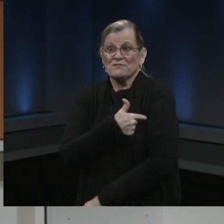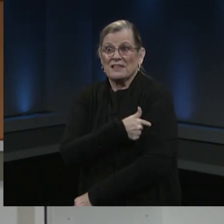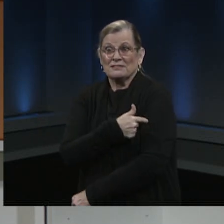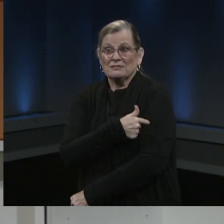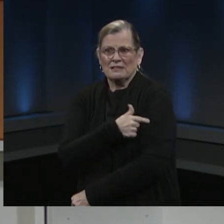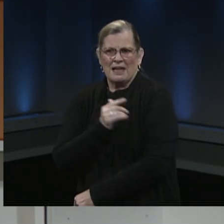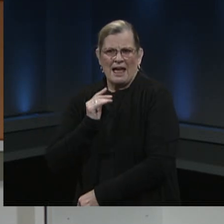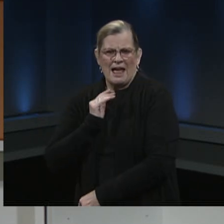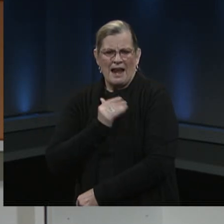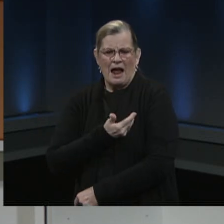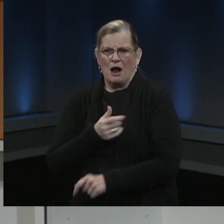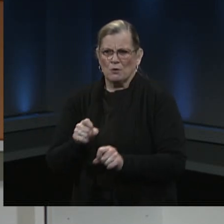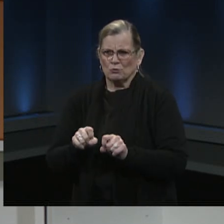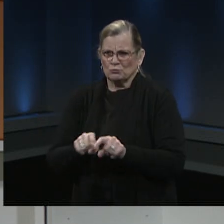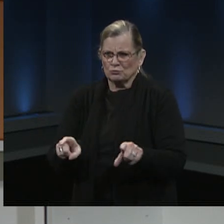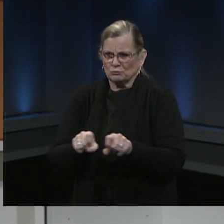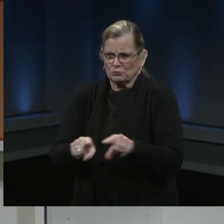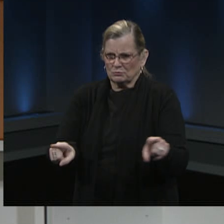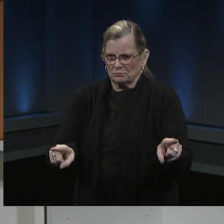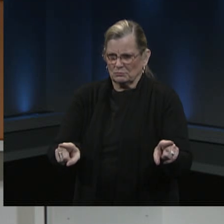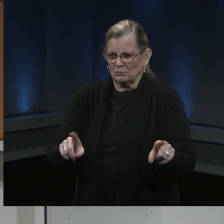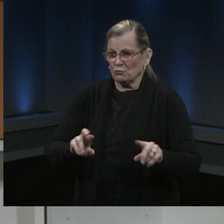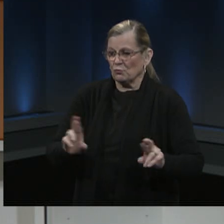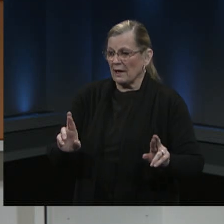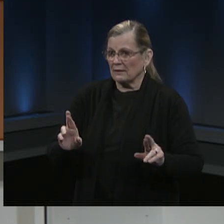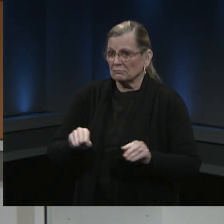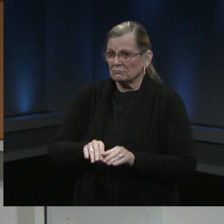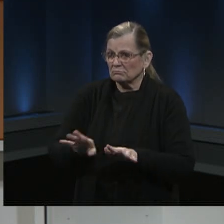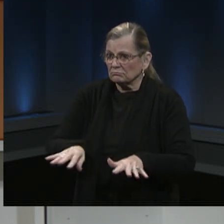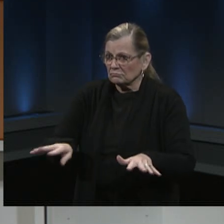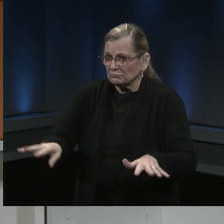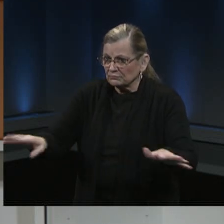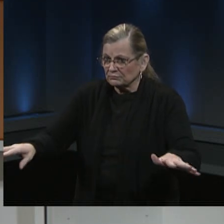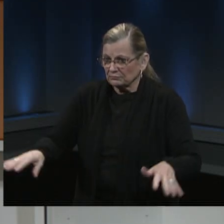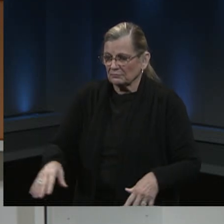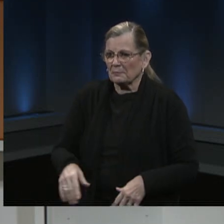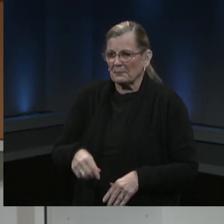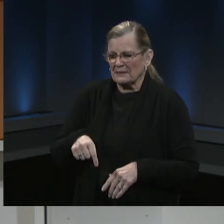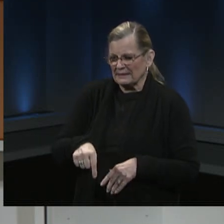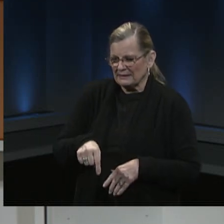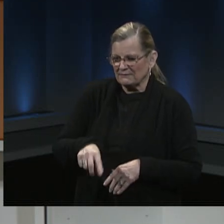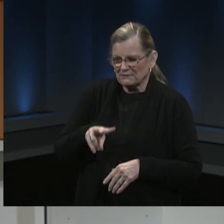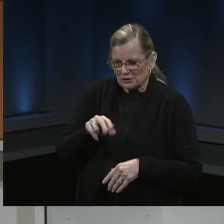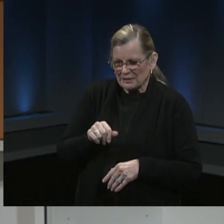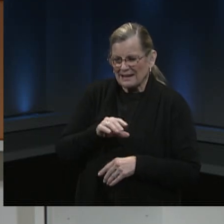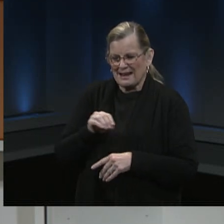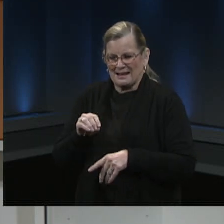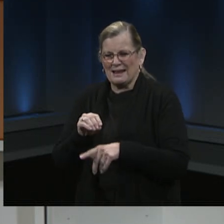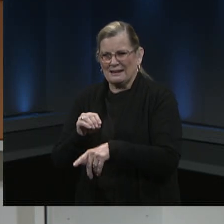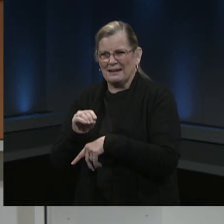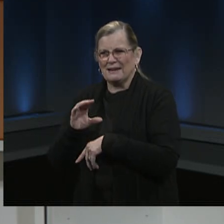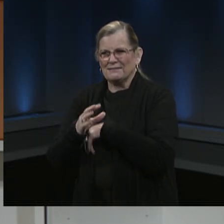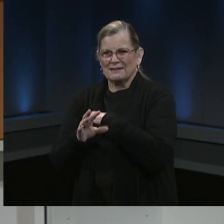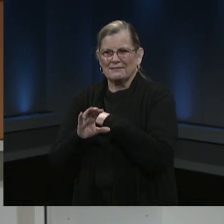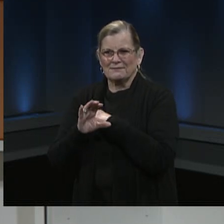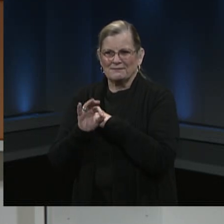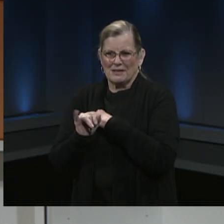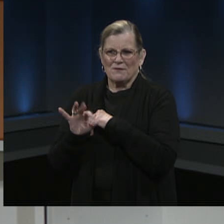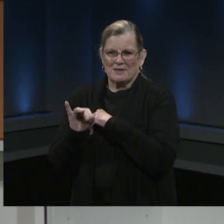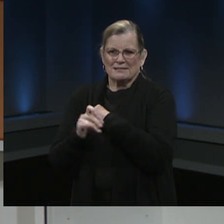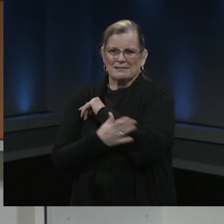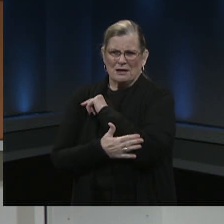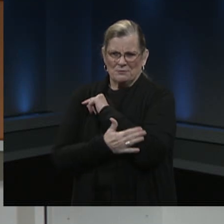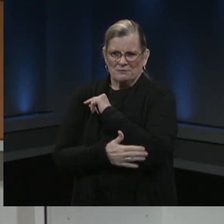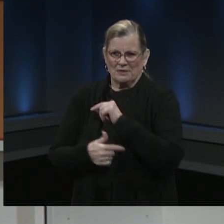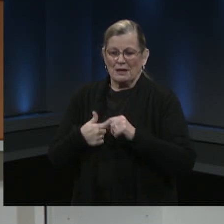here in Virginia and in Fairfax County Public Schools. We are delighted to have a lot of special guests here which